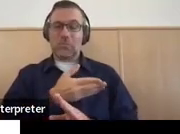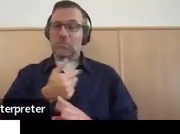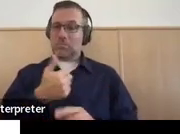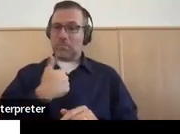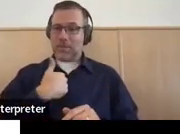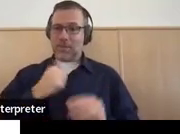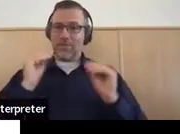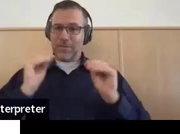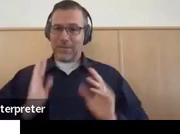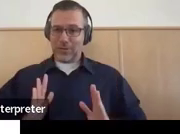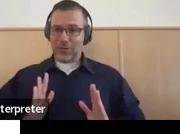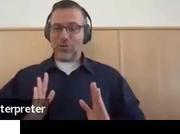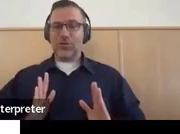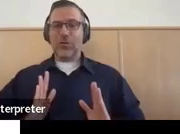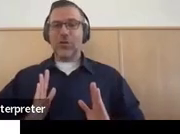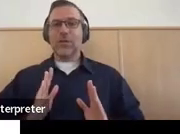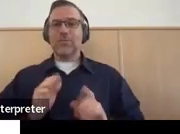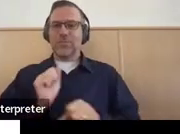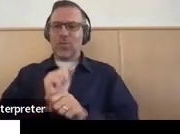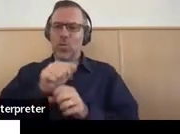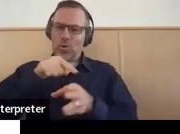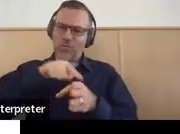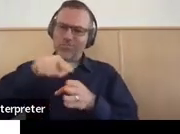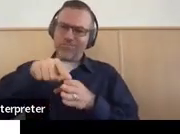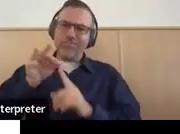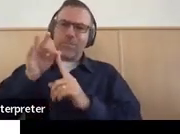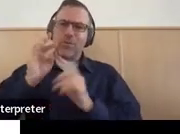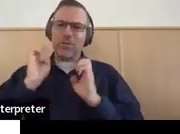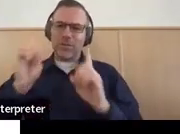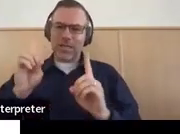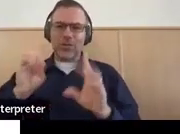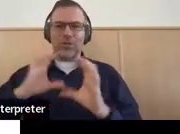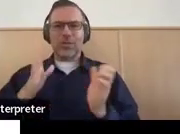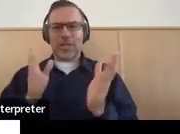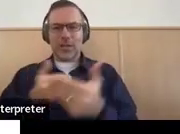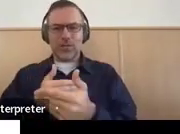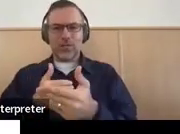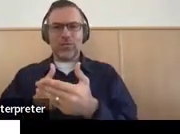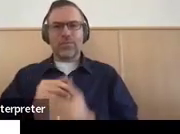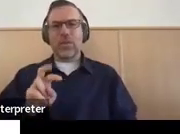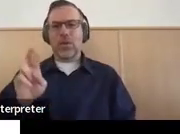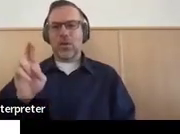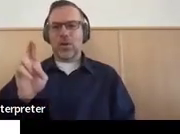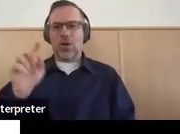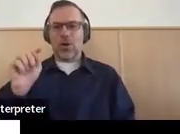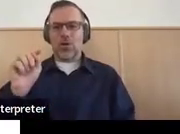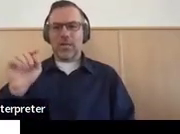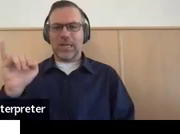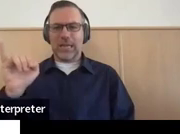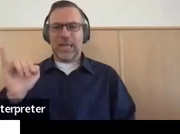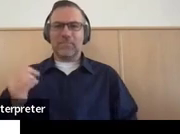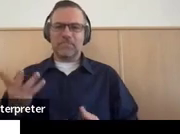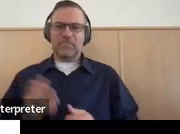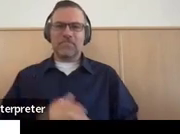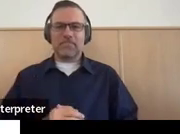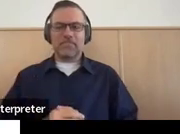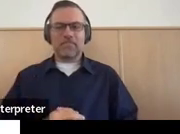and I've done special education classroom and RTI. So thank